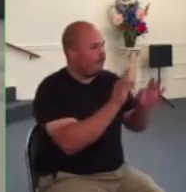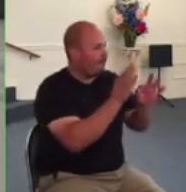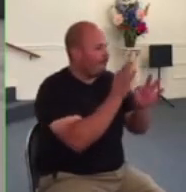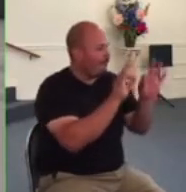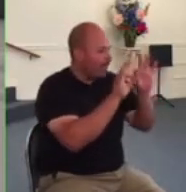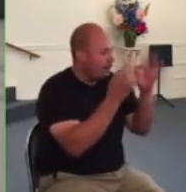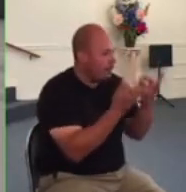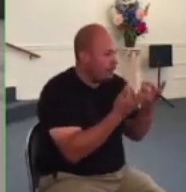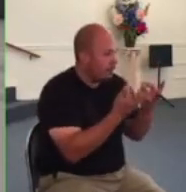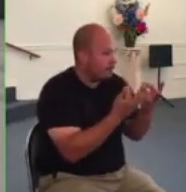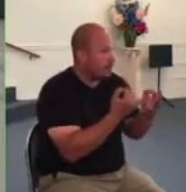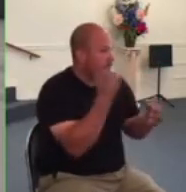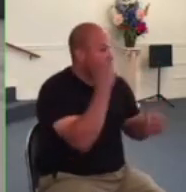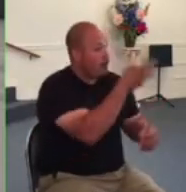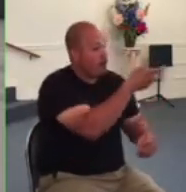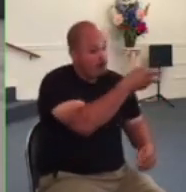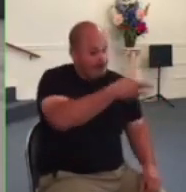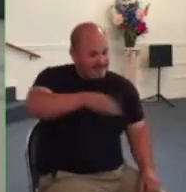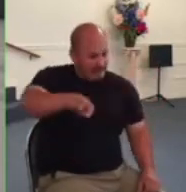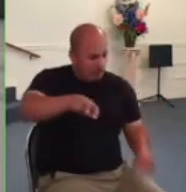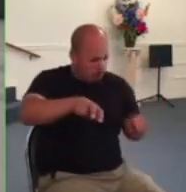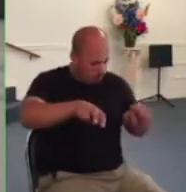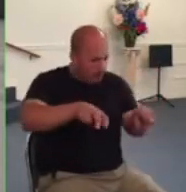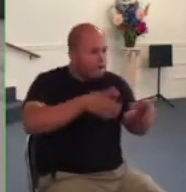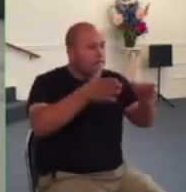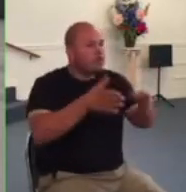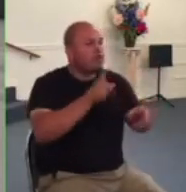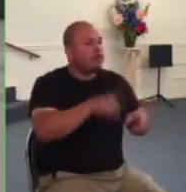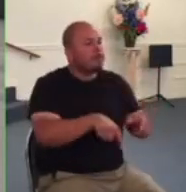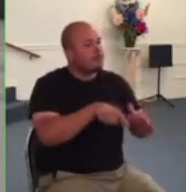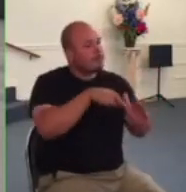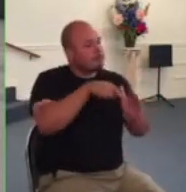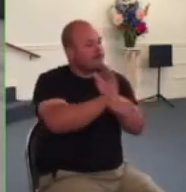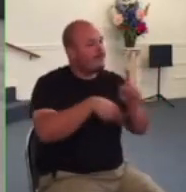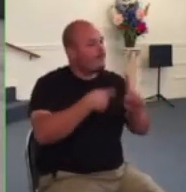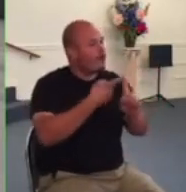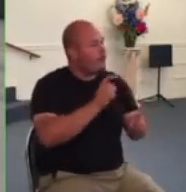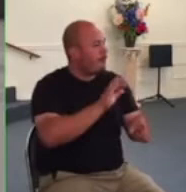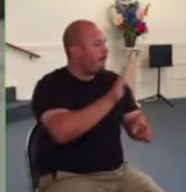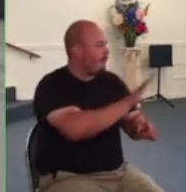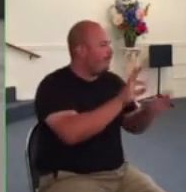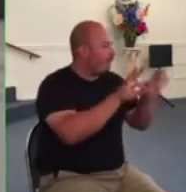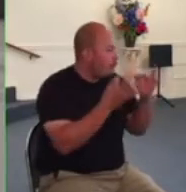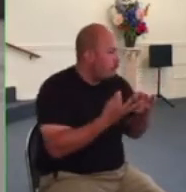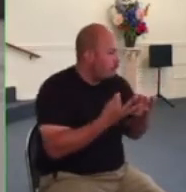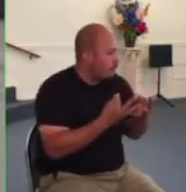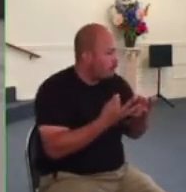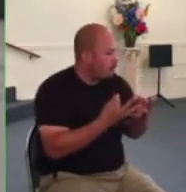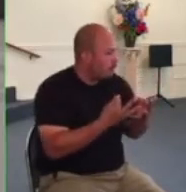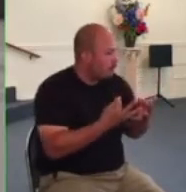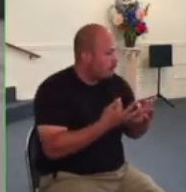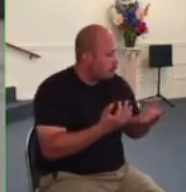law would you as a christian be able to abide by that limitation